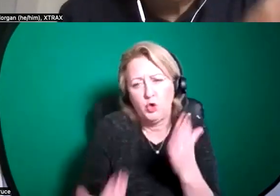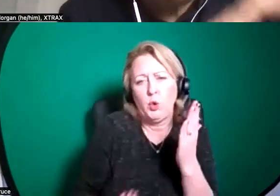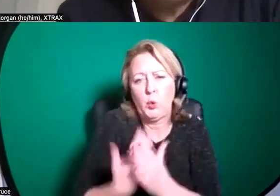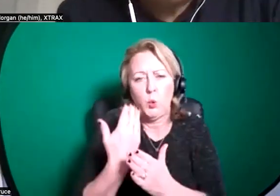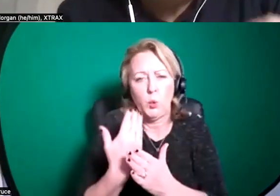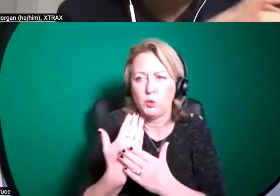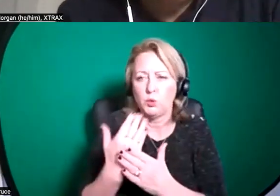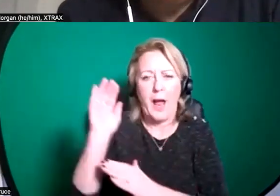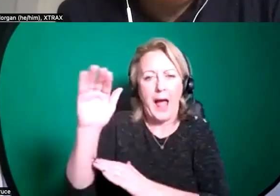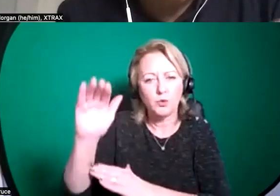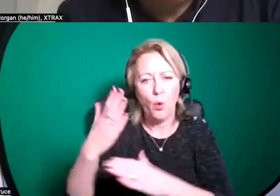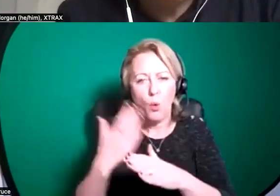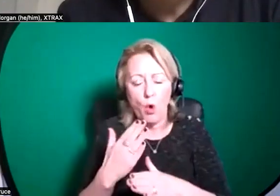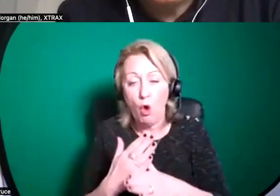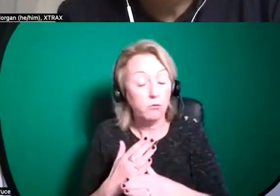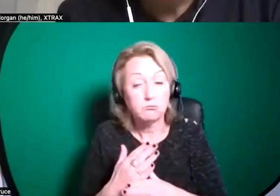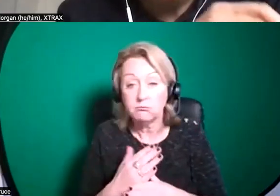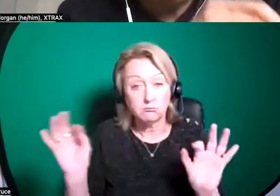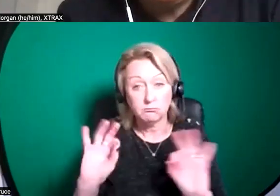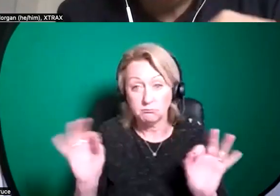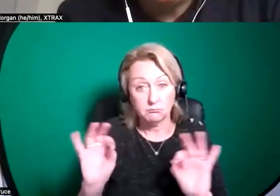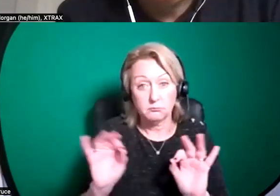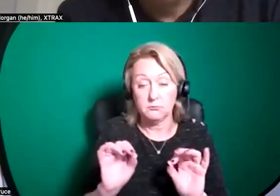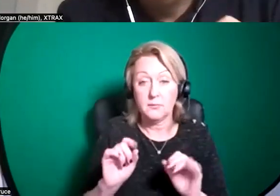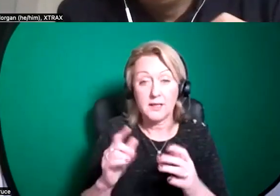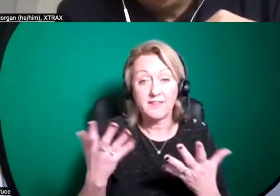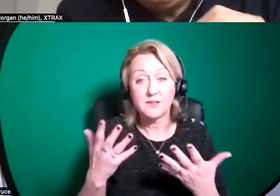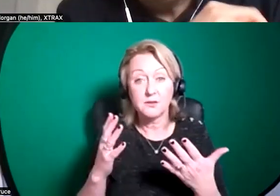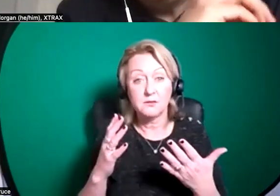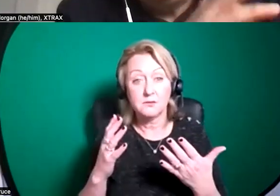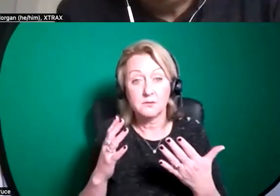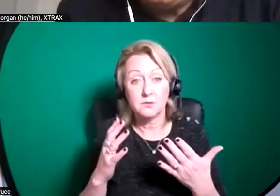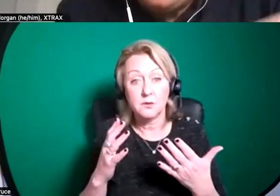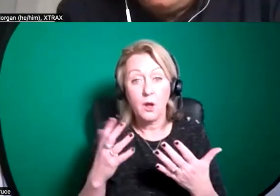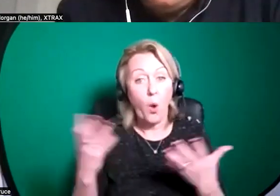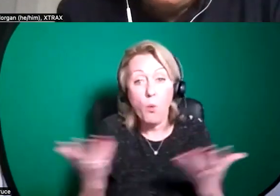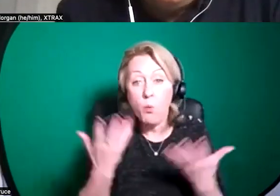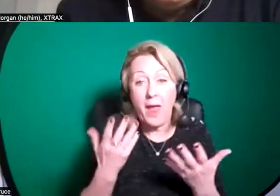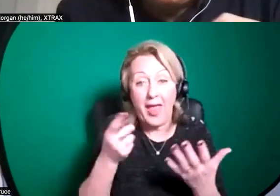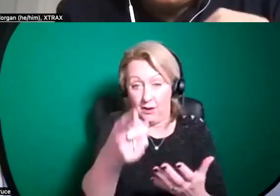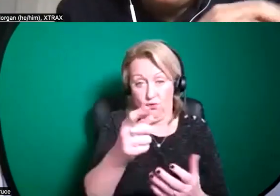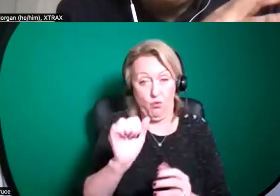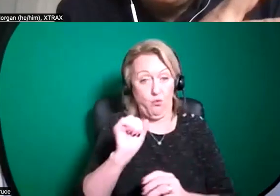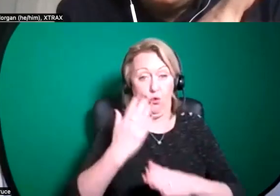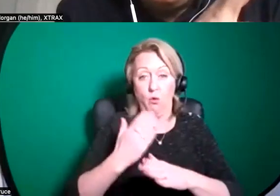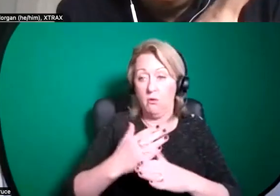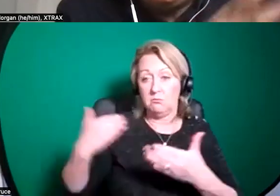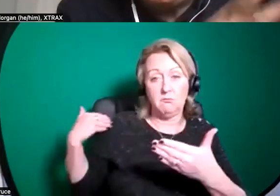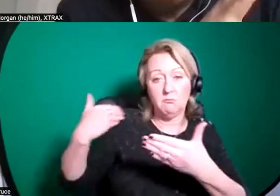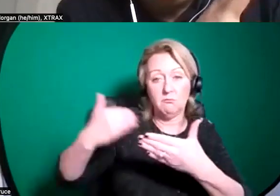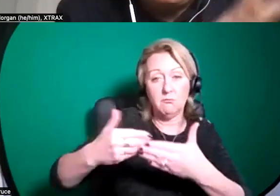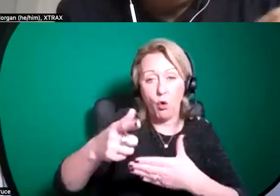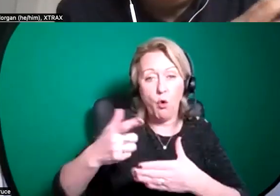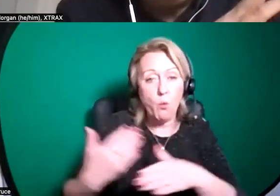is no specific focus for without walls in terms of uh where people are in their careers or uh